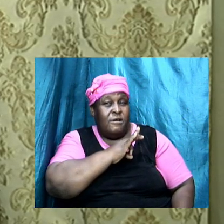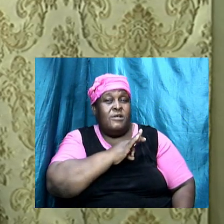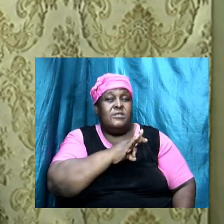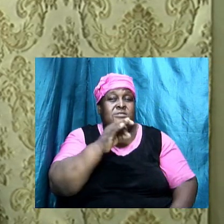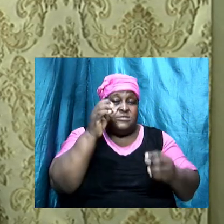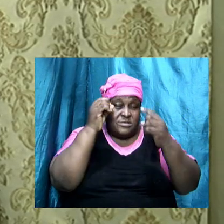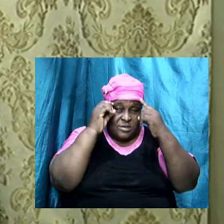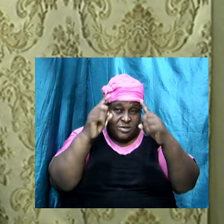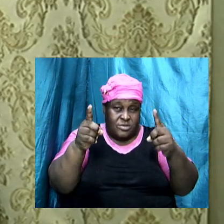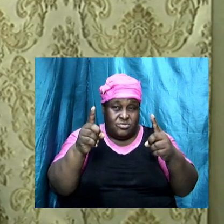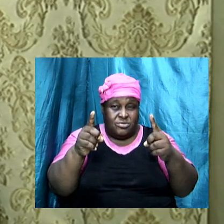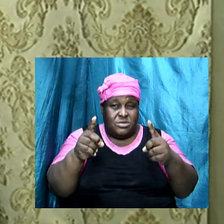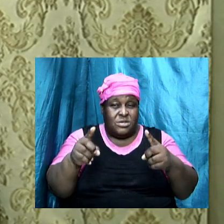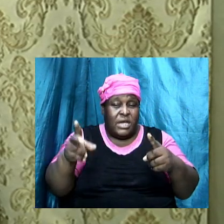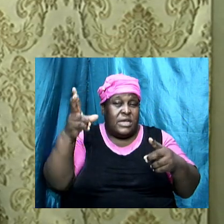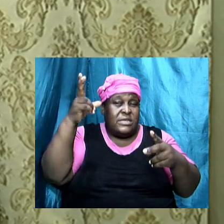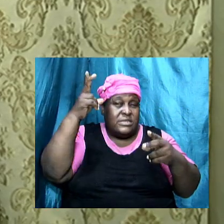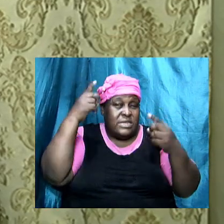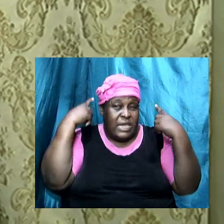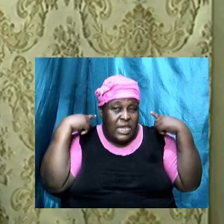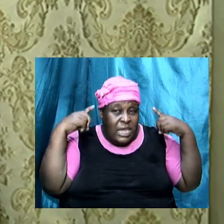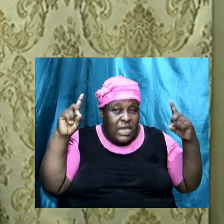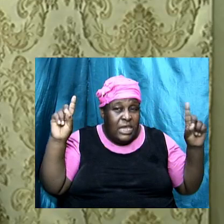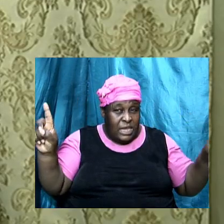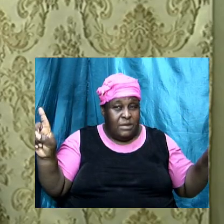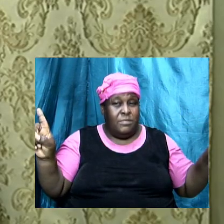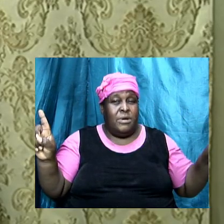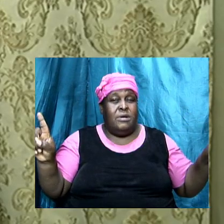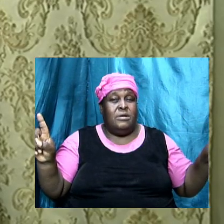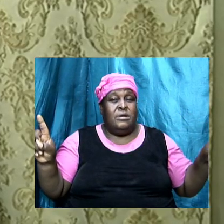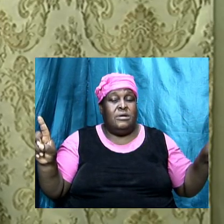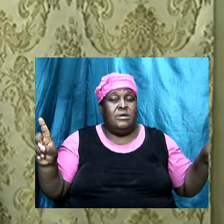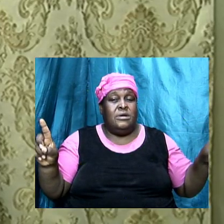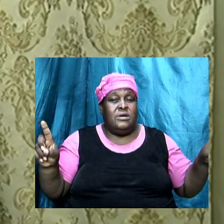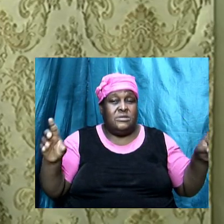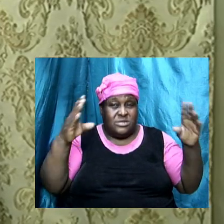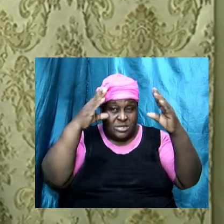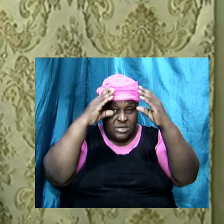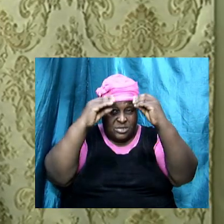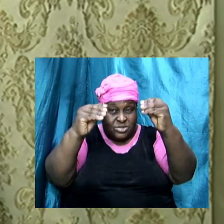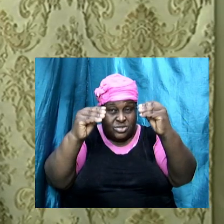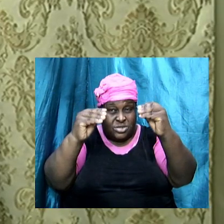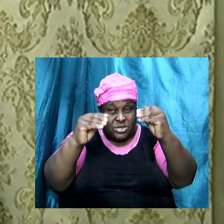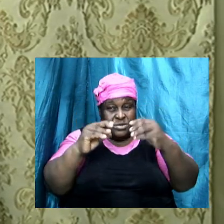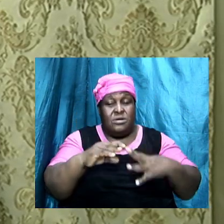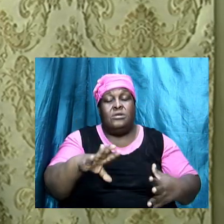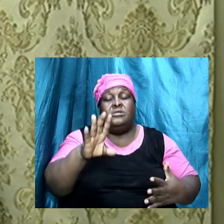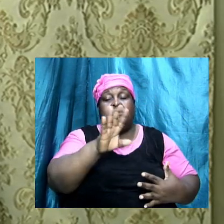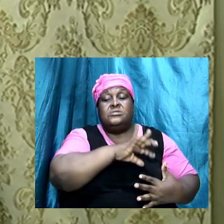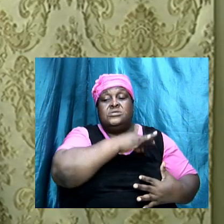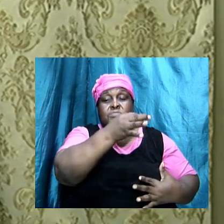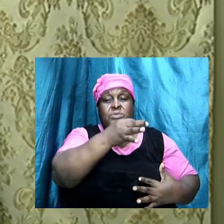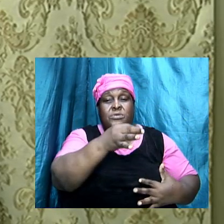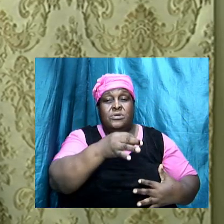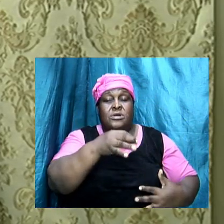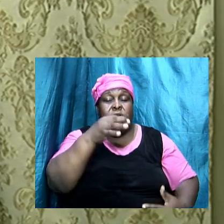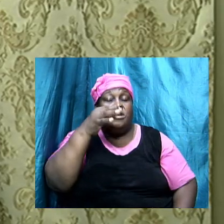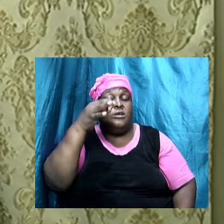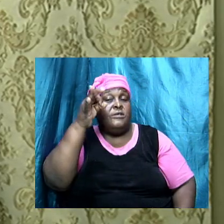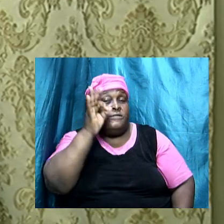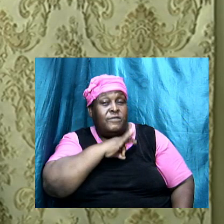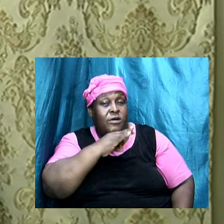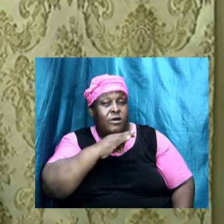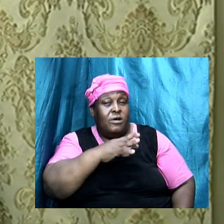influence. It's propagated by demonic seduction and spirit. False religion,